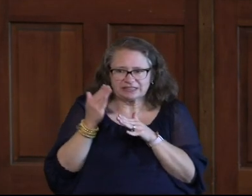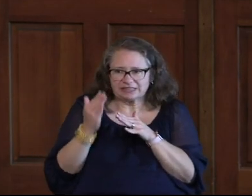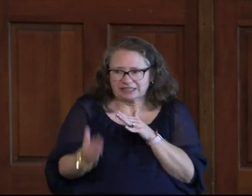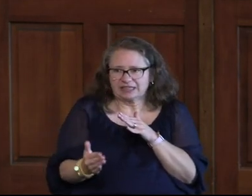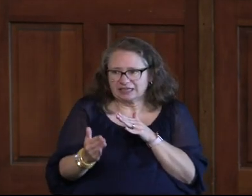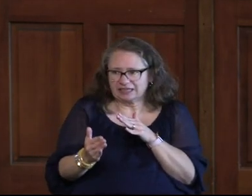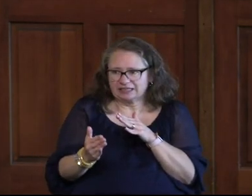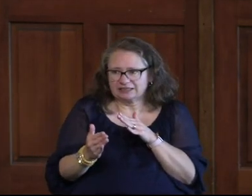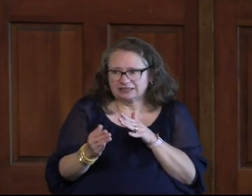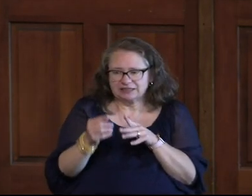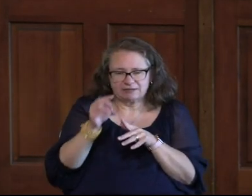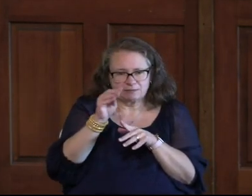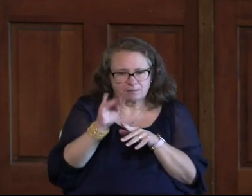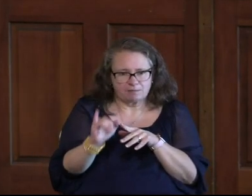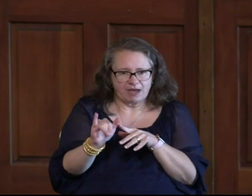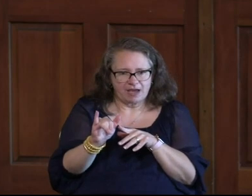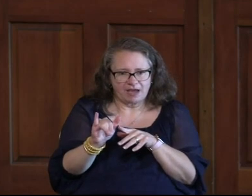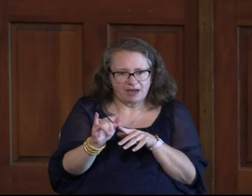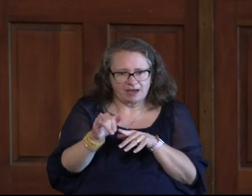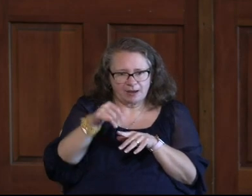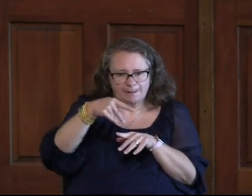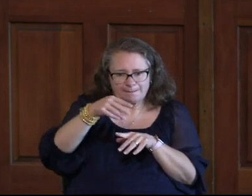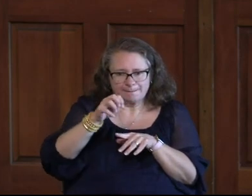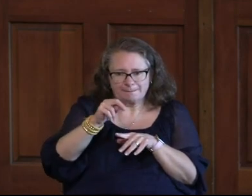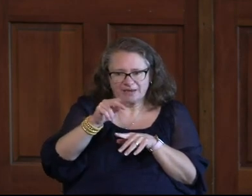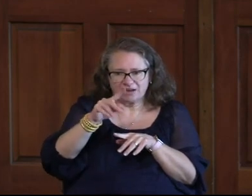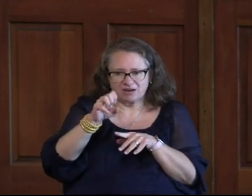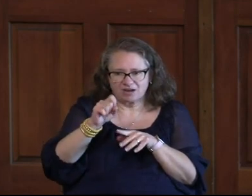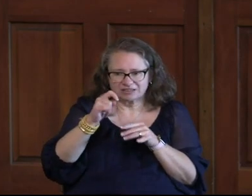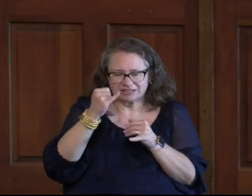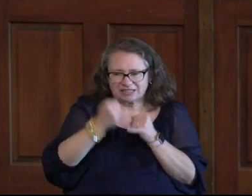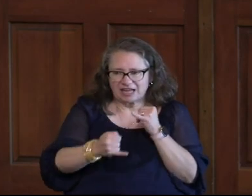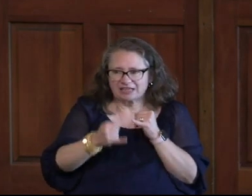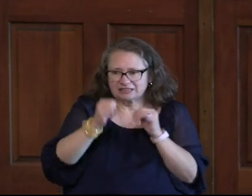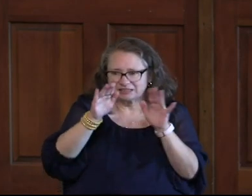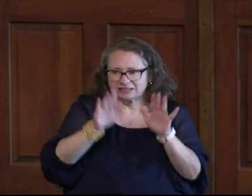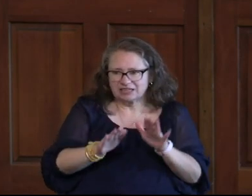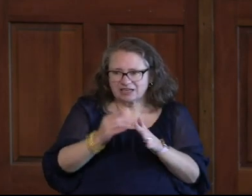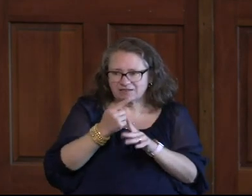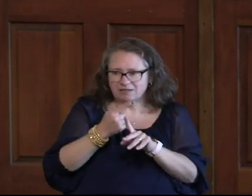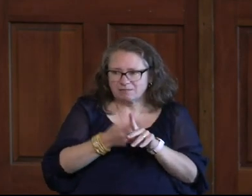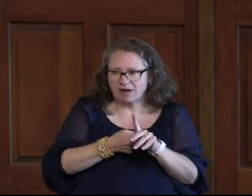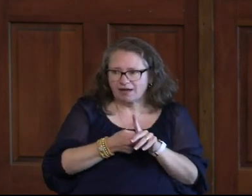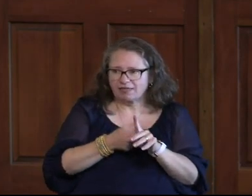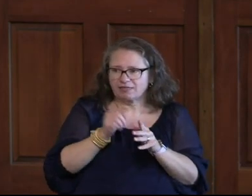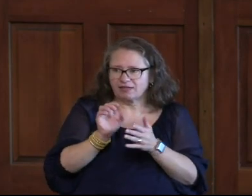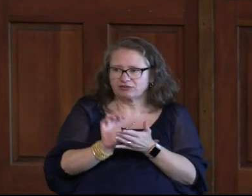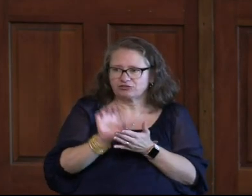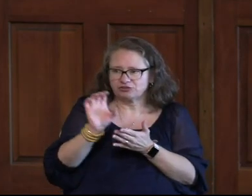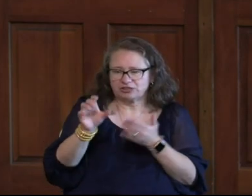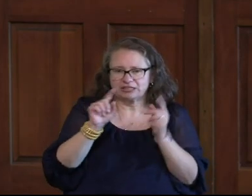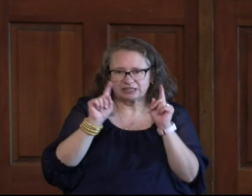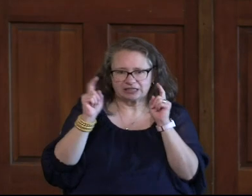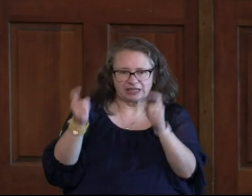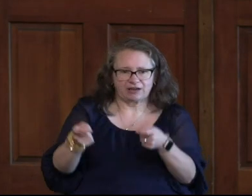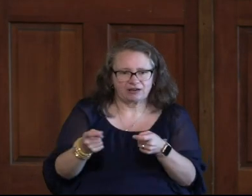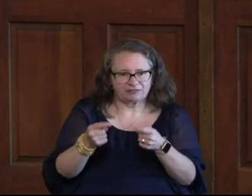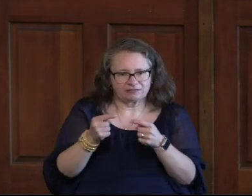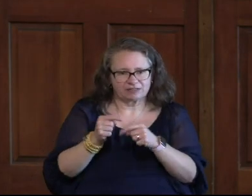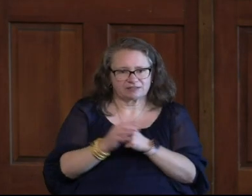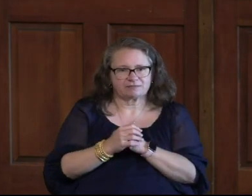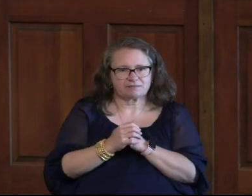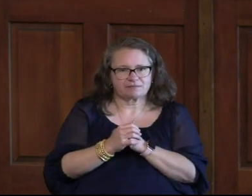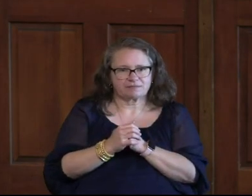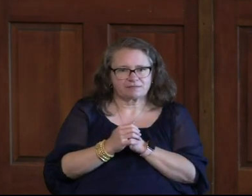of the month So on Pentecost Sunday The last Sunday of the month That'll be the last Sunday That you can give towards that